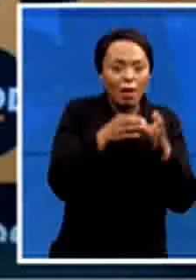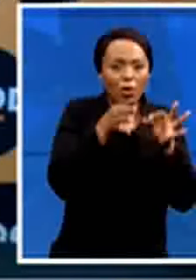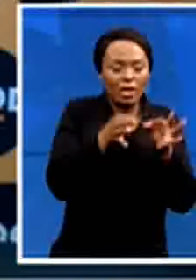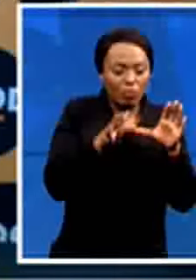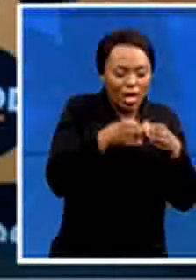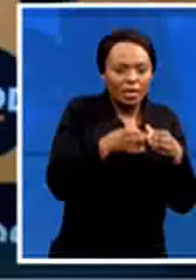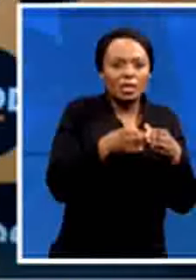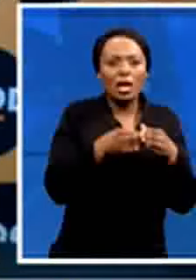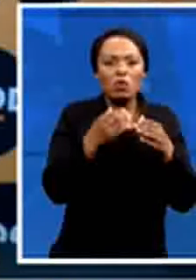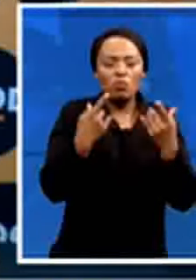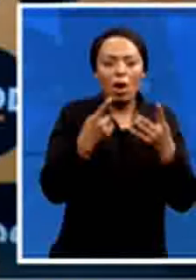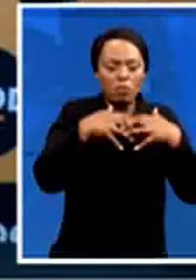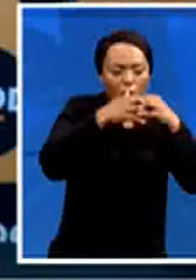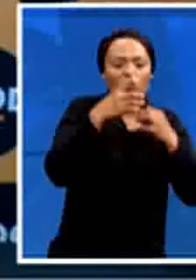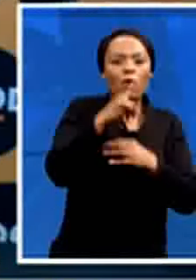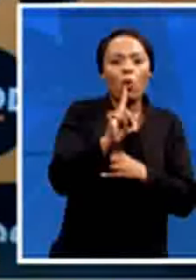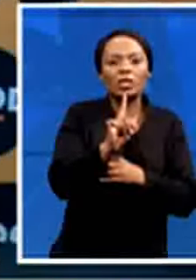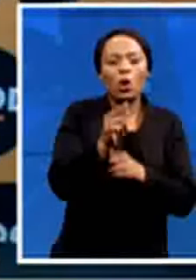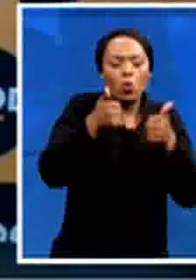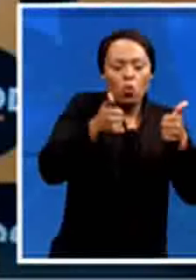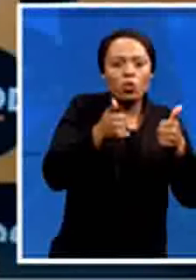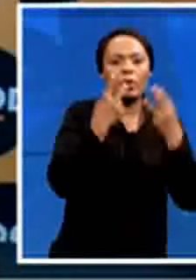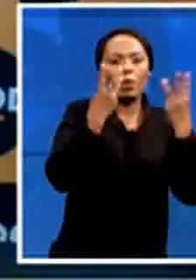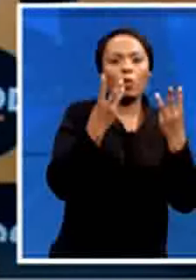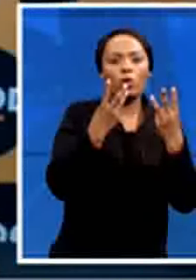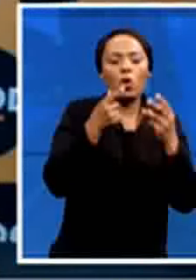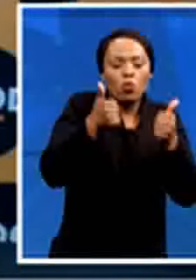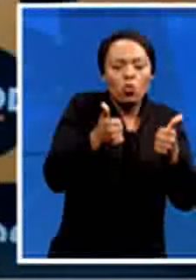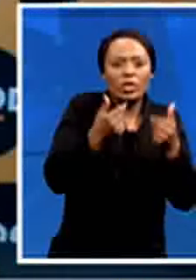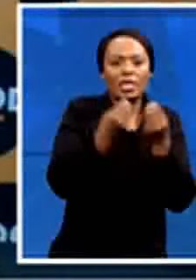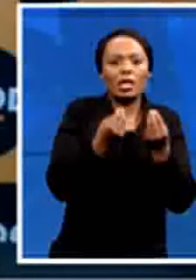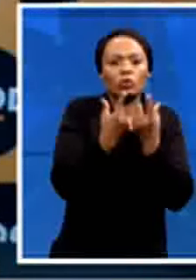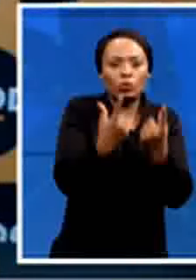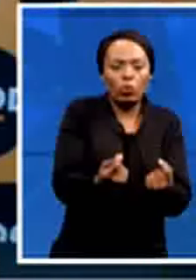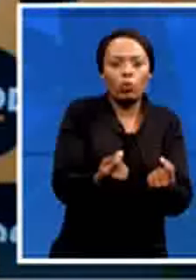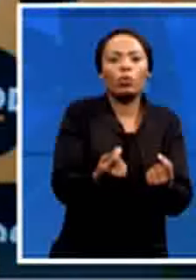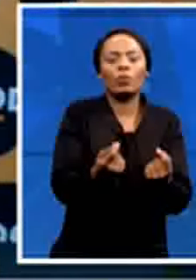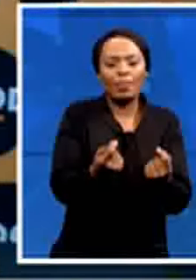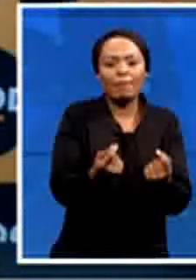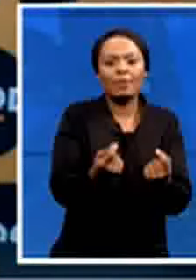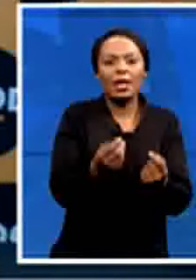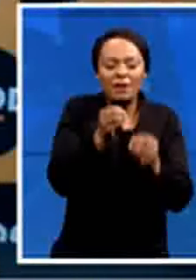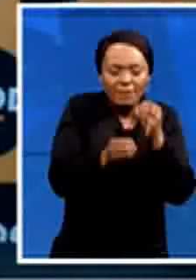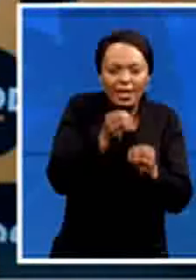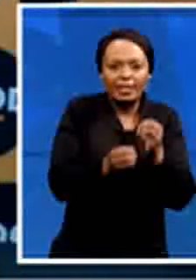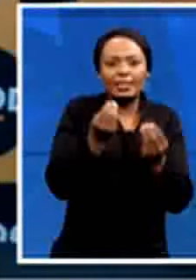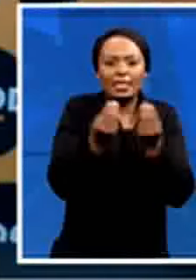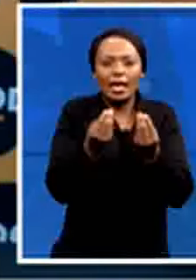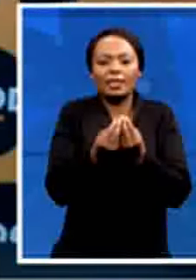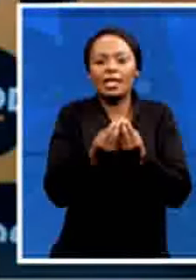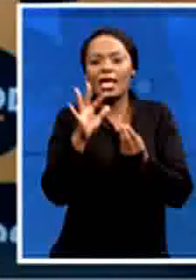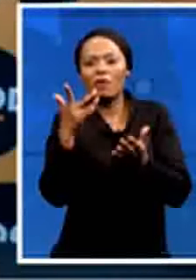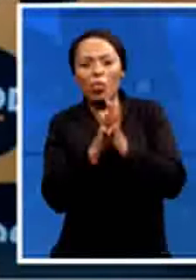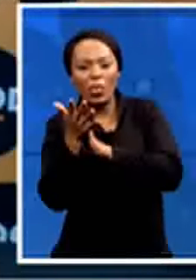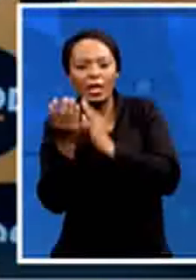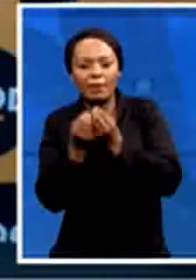uh and they're ready to for the next phase in this party ready to fix things that are broken um and also going on to saying